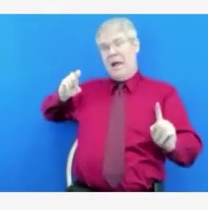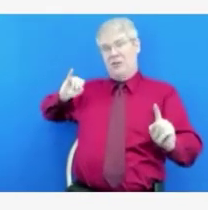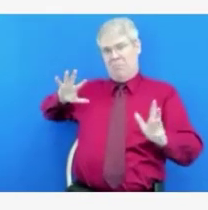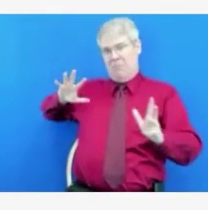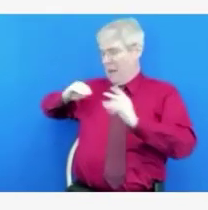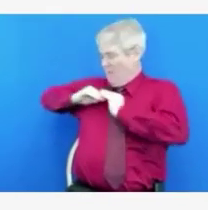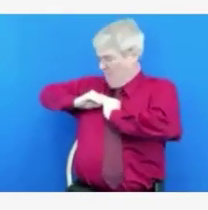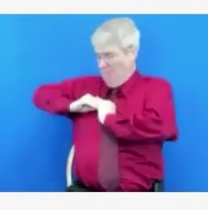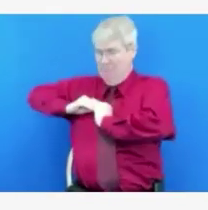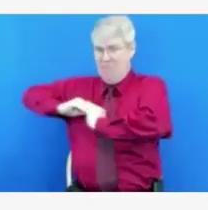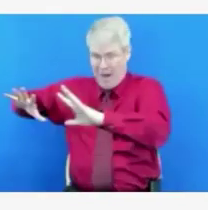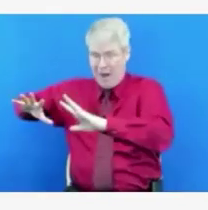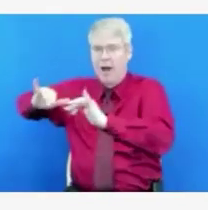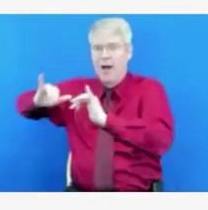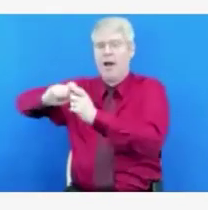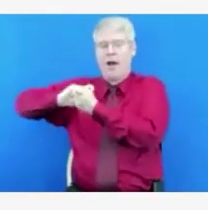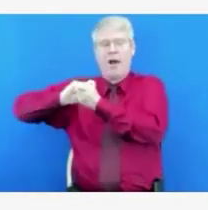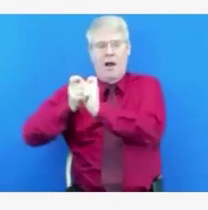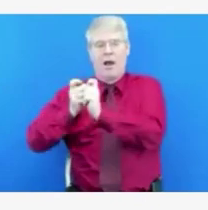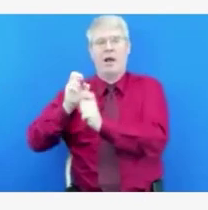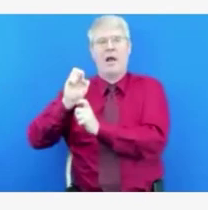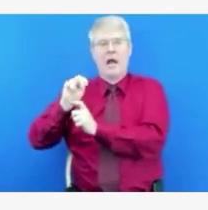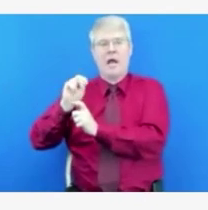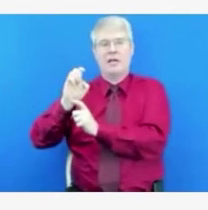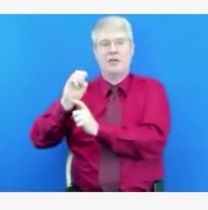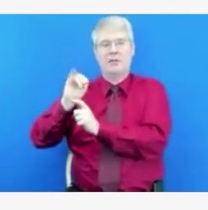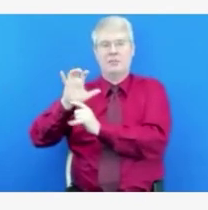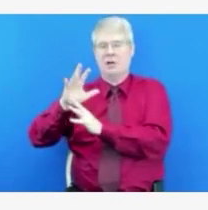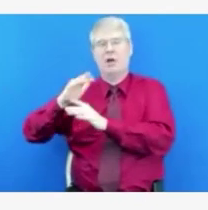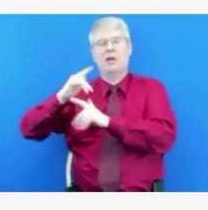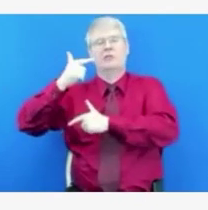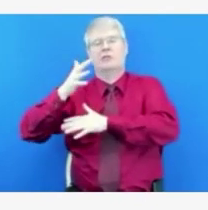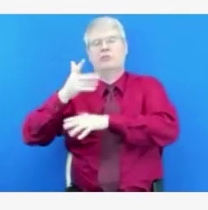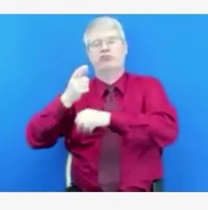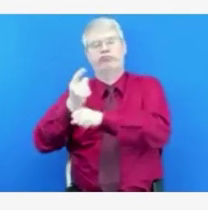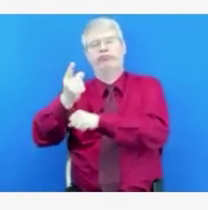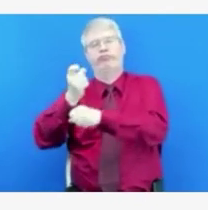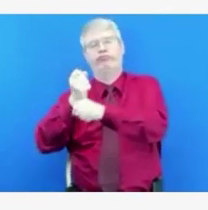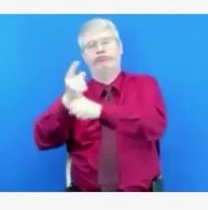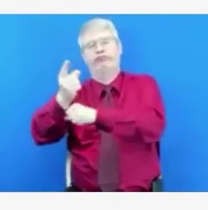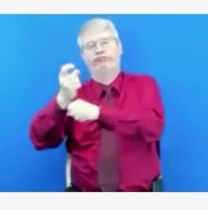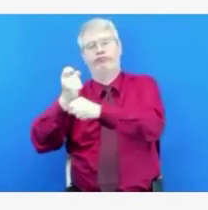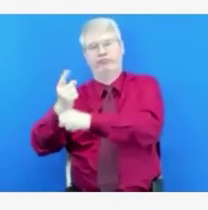All right, we'll move on to our next question. We've got several lined up here. And that's going to come from Audrey Dutton.